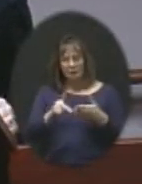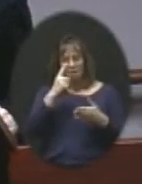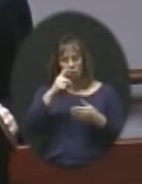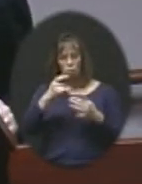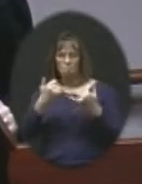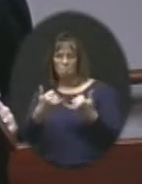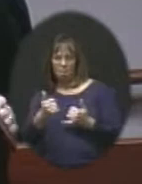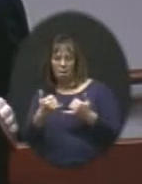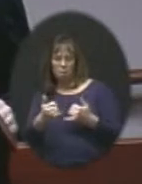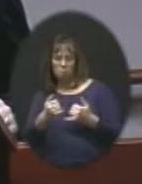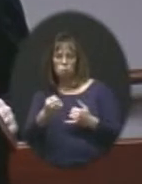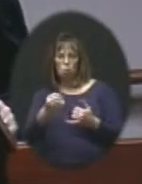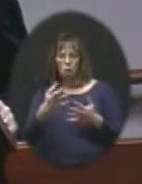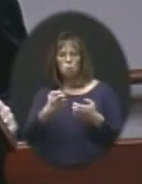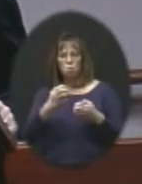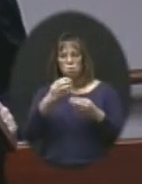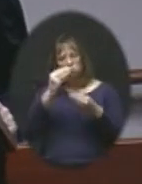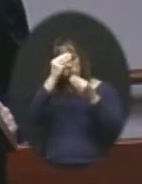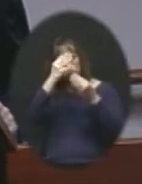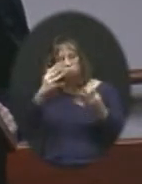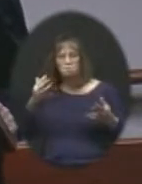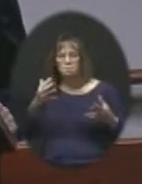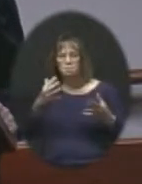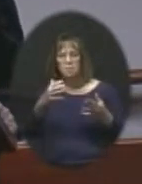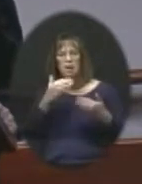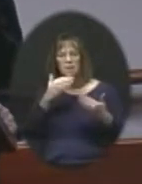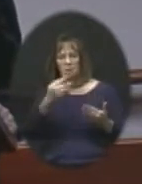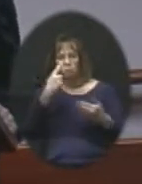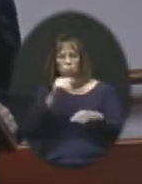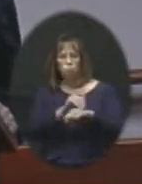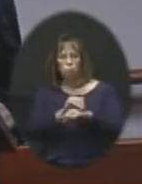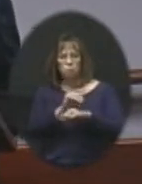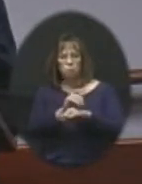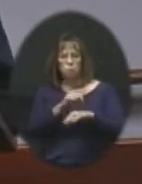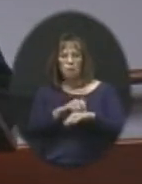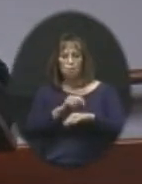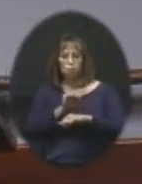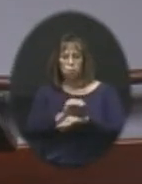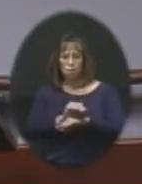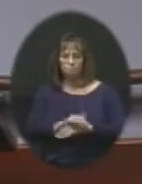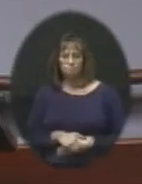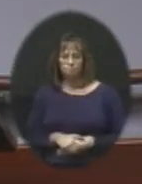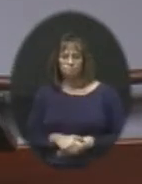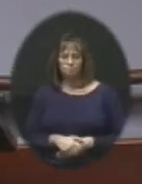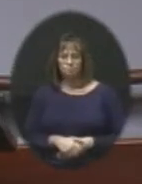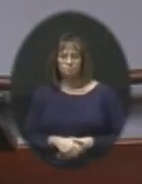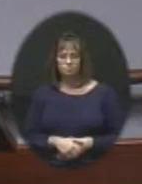playing. So I want to raise that attention to you, and I thank you for your time this evening. Thank you.